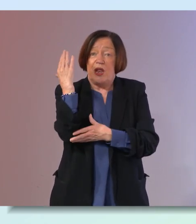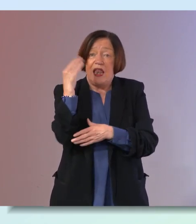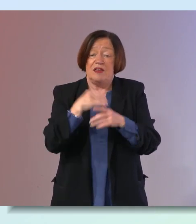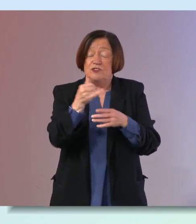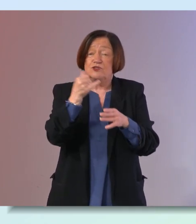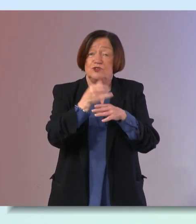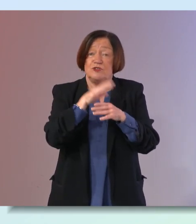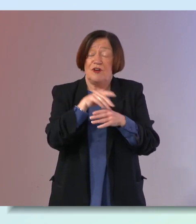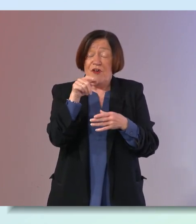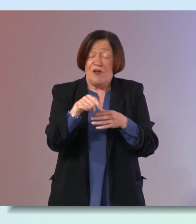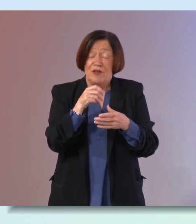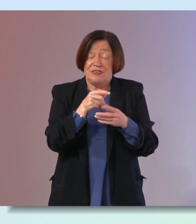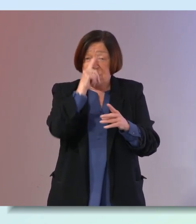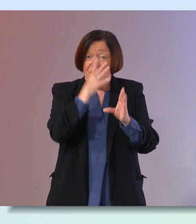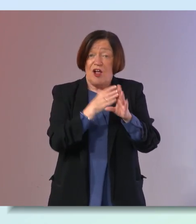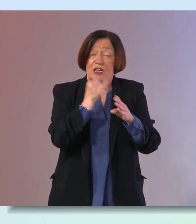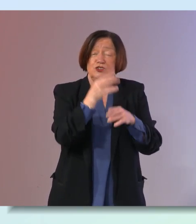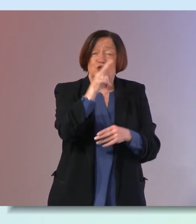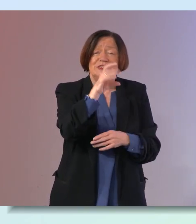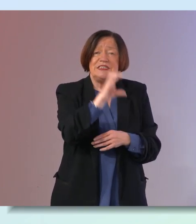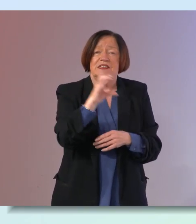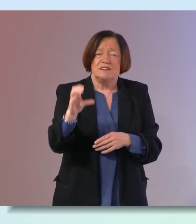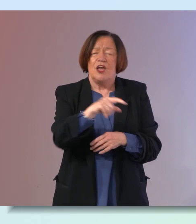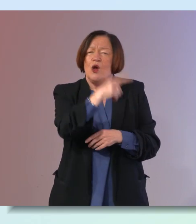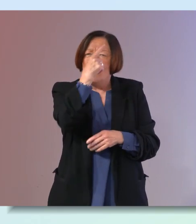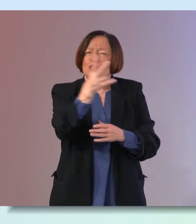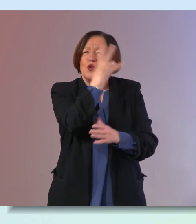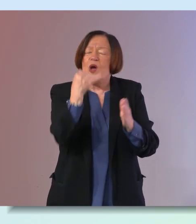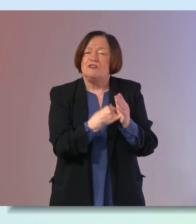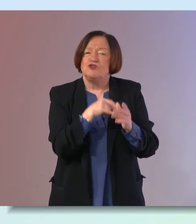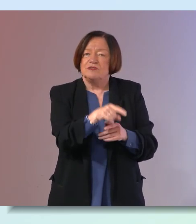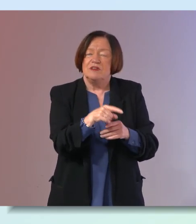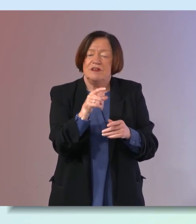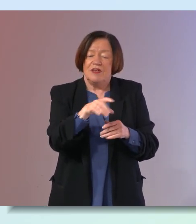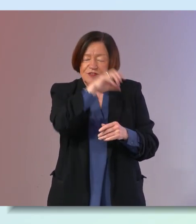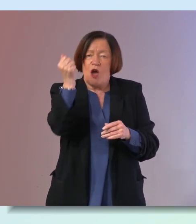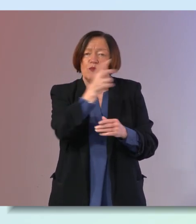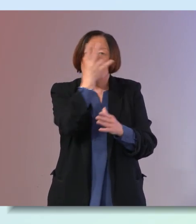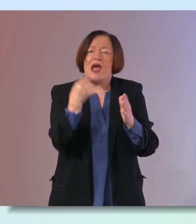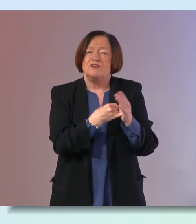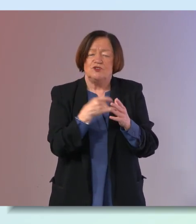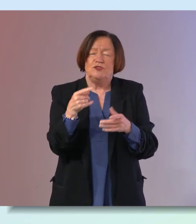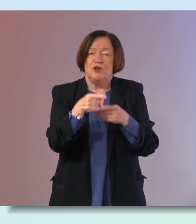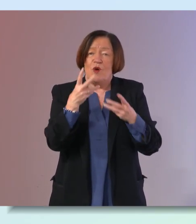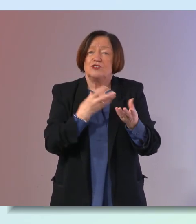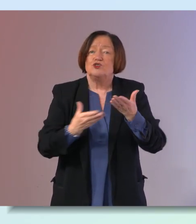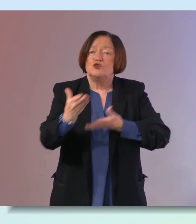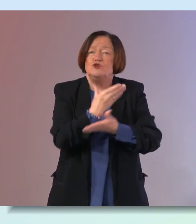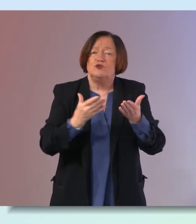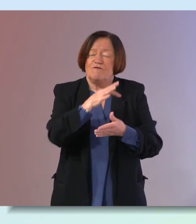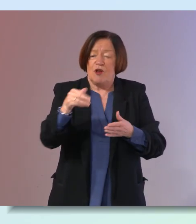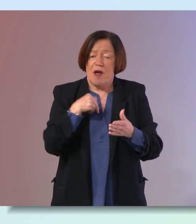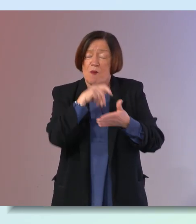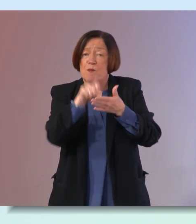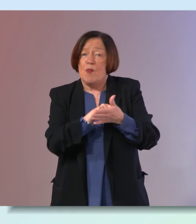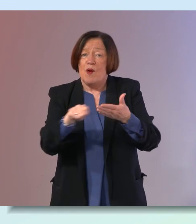psychology at ucc samantha one of the questions in here is well the top question that people want to discuss from our poll